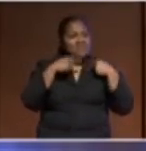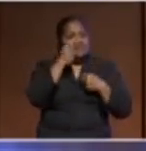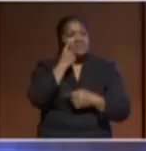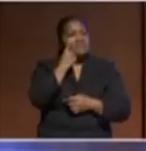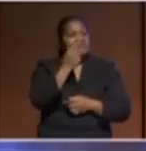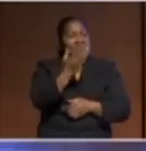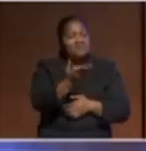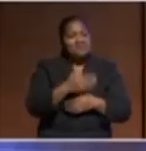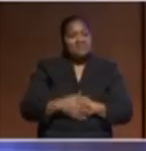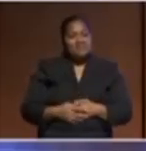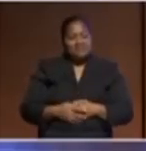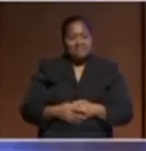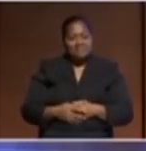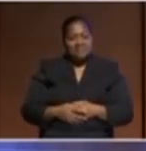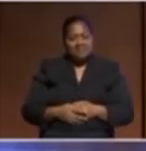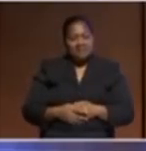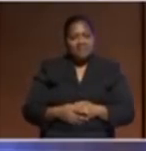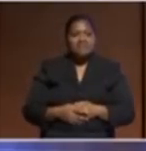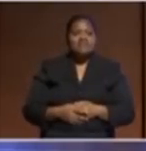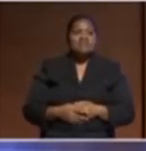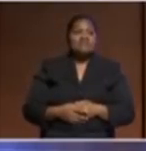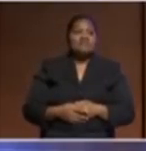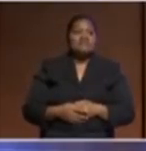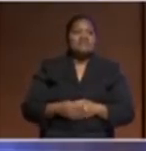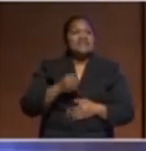thank you and it's a young woman and she's youthful well done